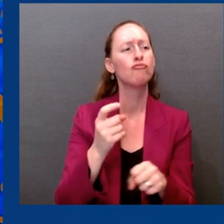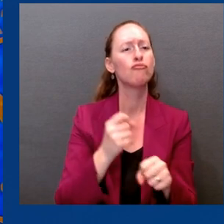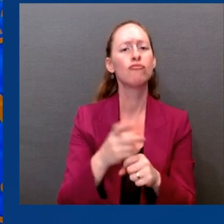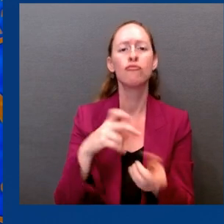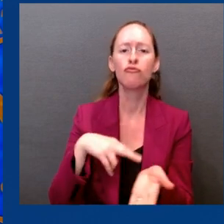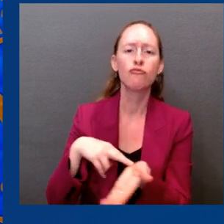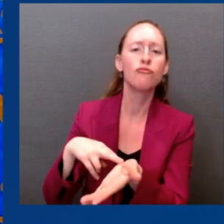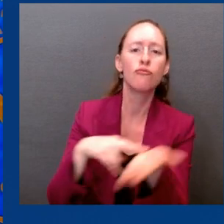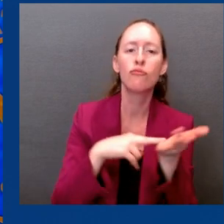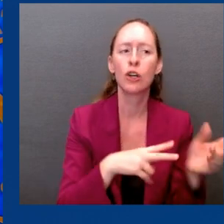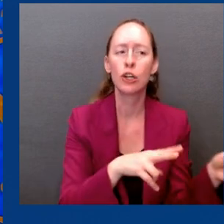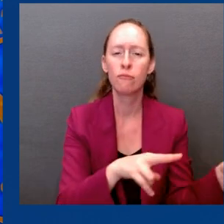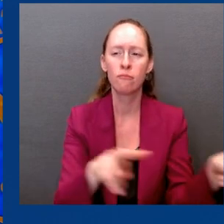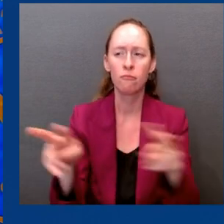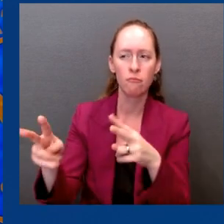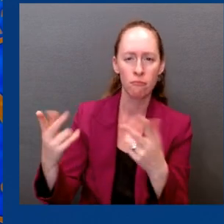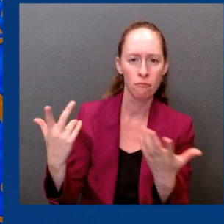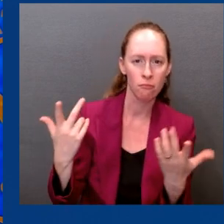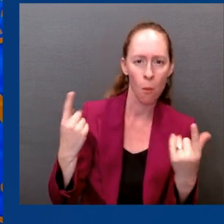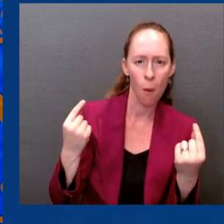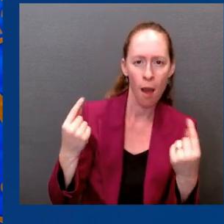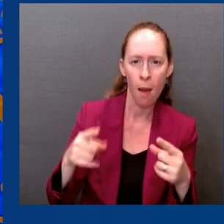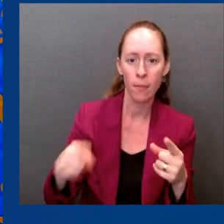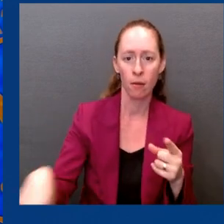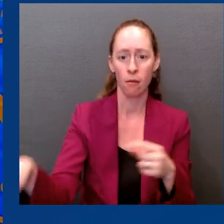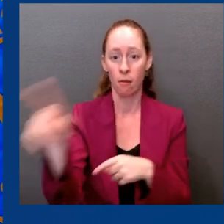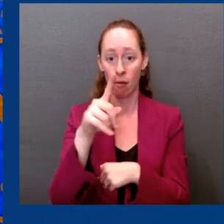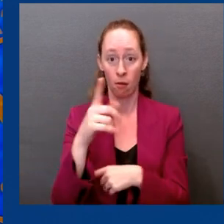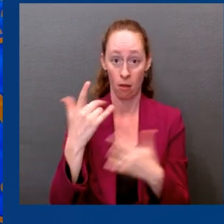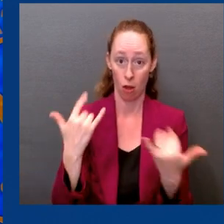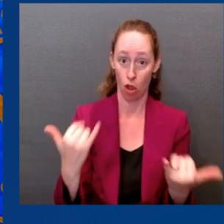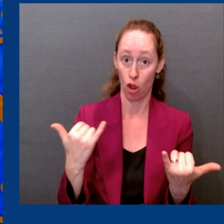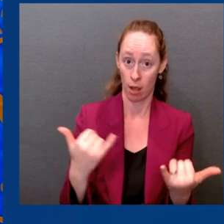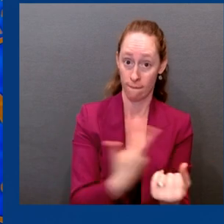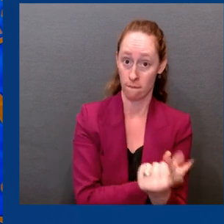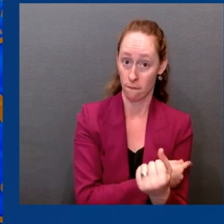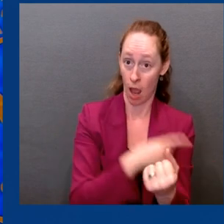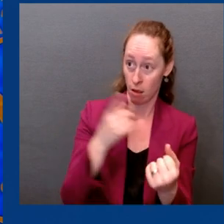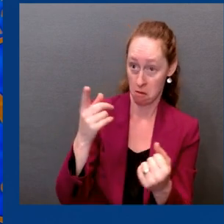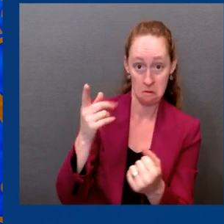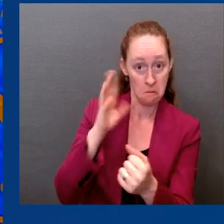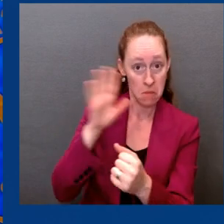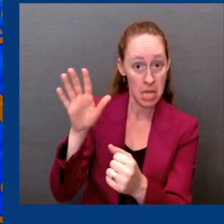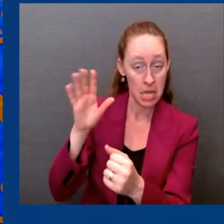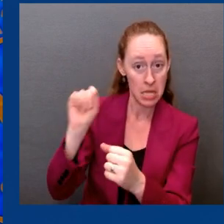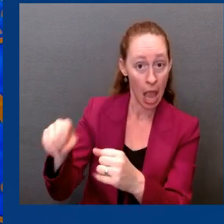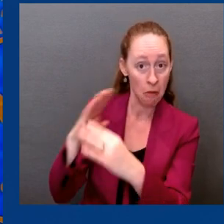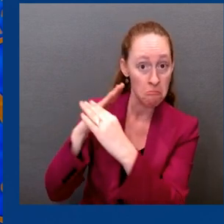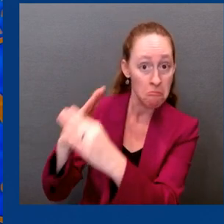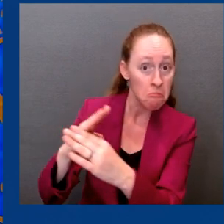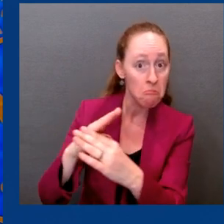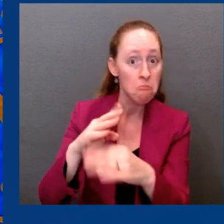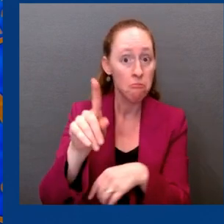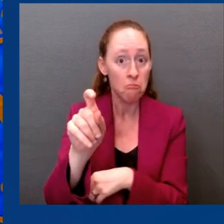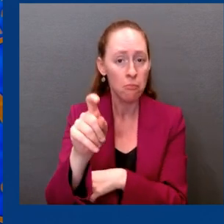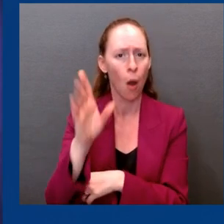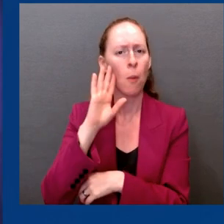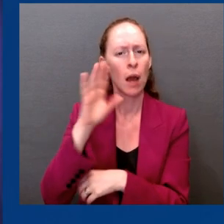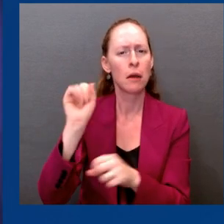now? Are we matched pretty closely? If so, good. If not, then you'd want to make the modification. Thanks.